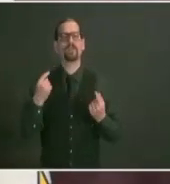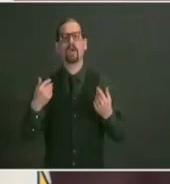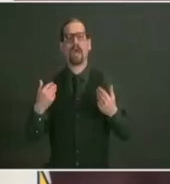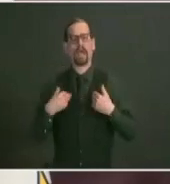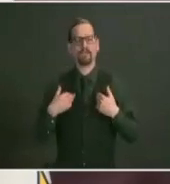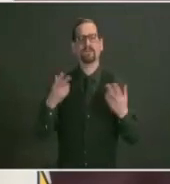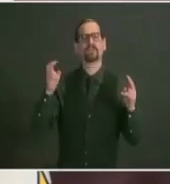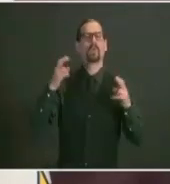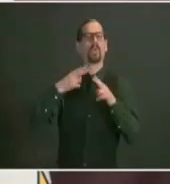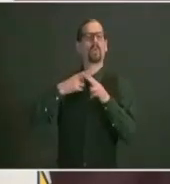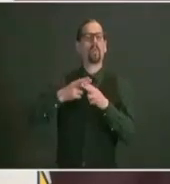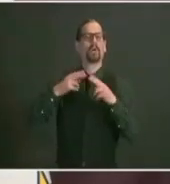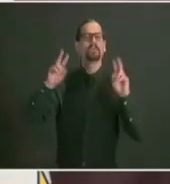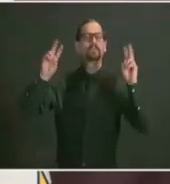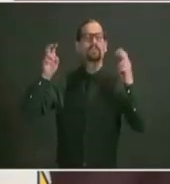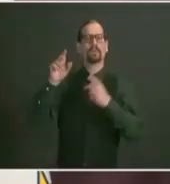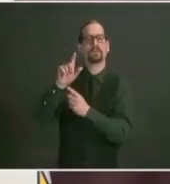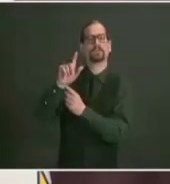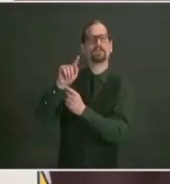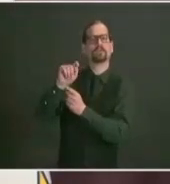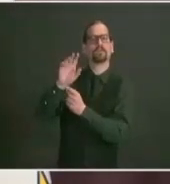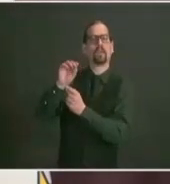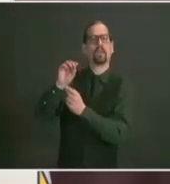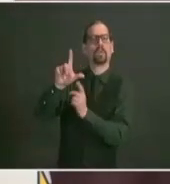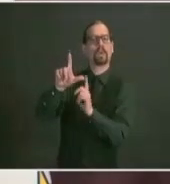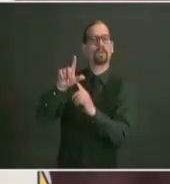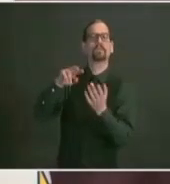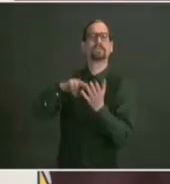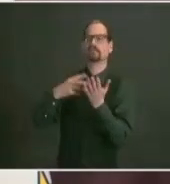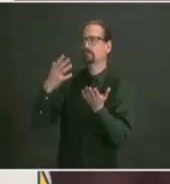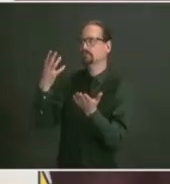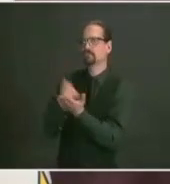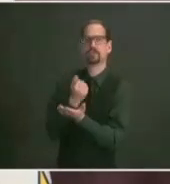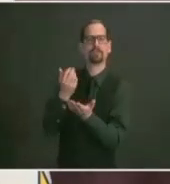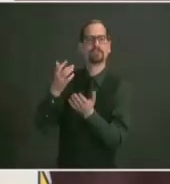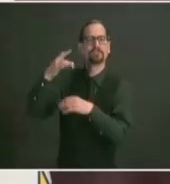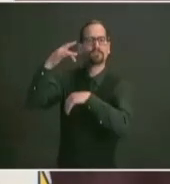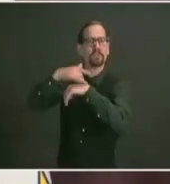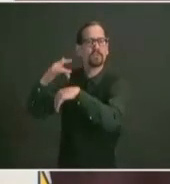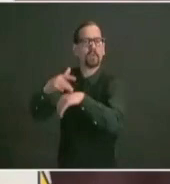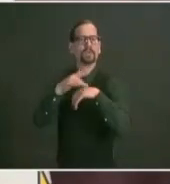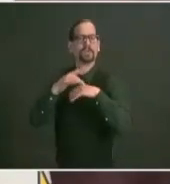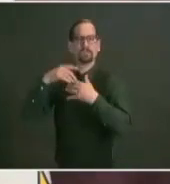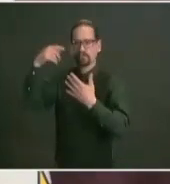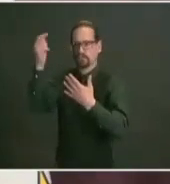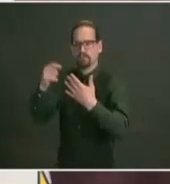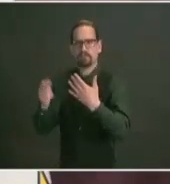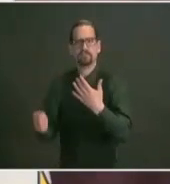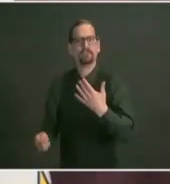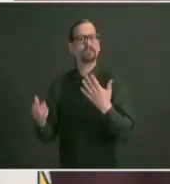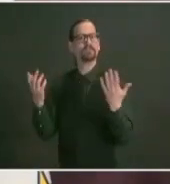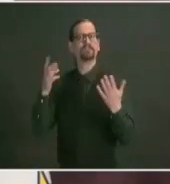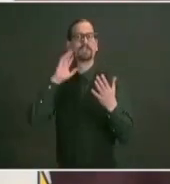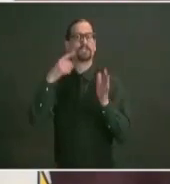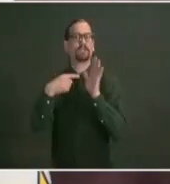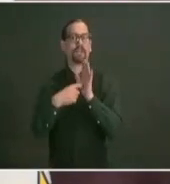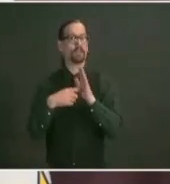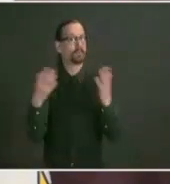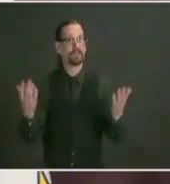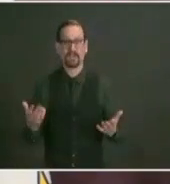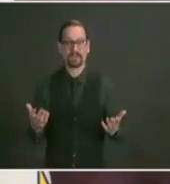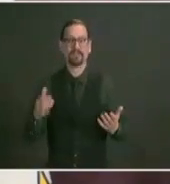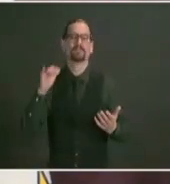we've known that and we want to continue forward mask wearing remains